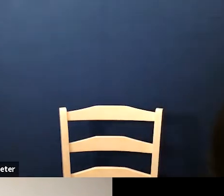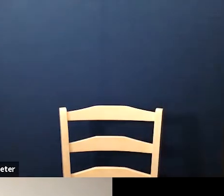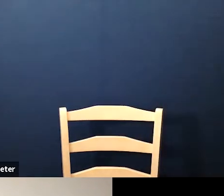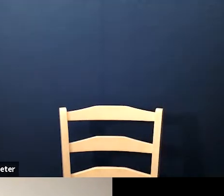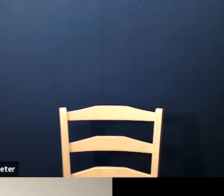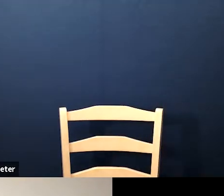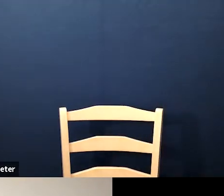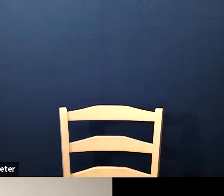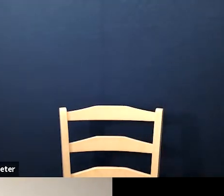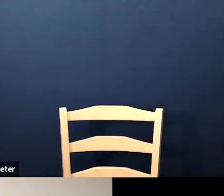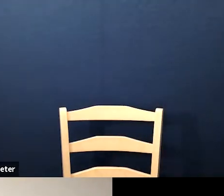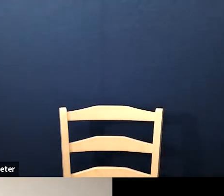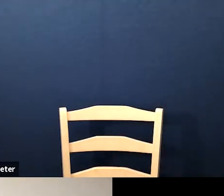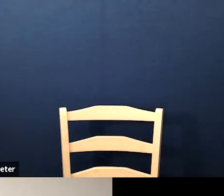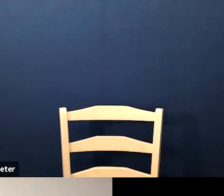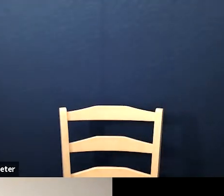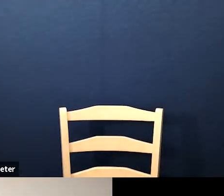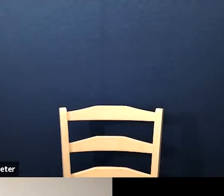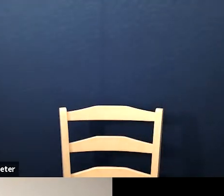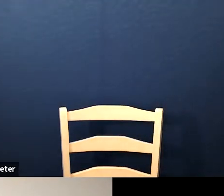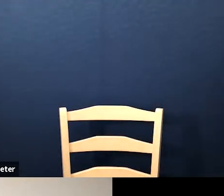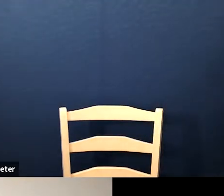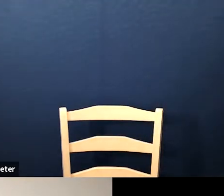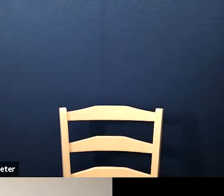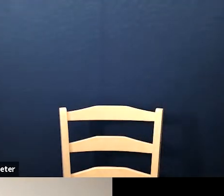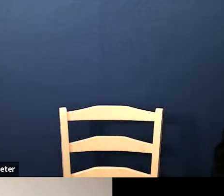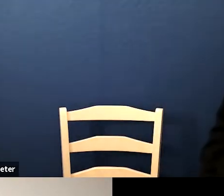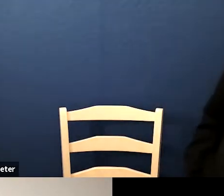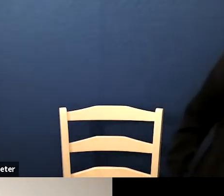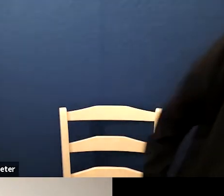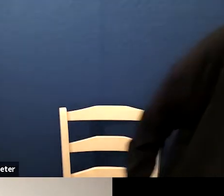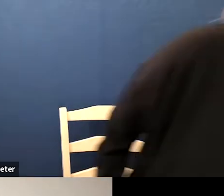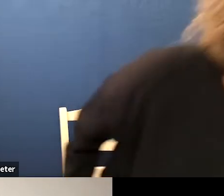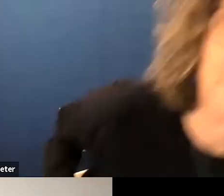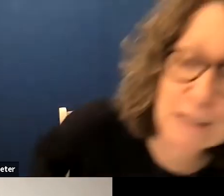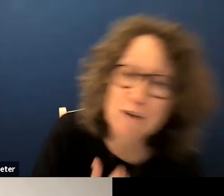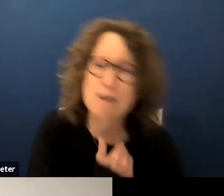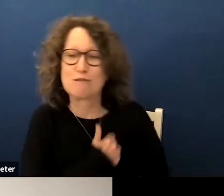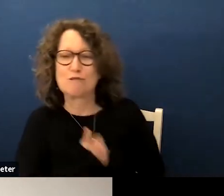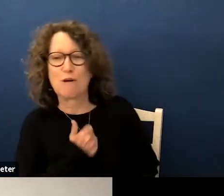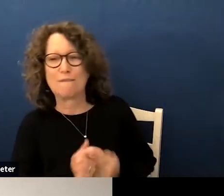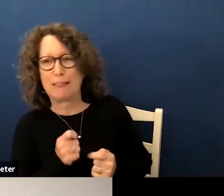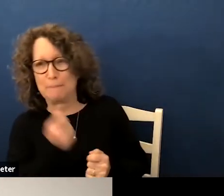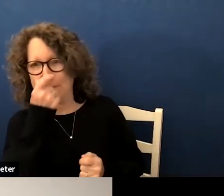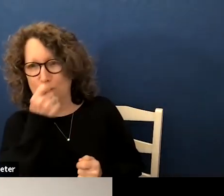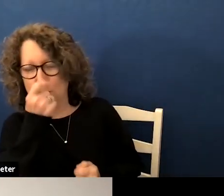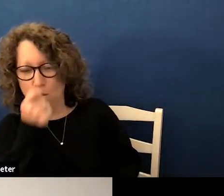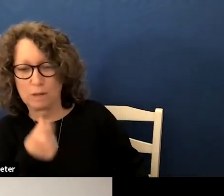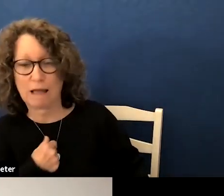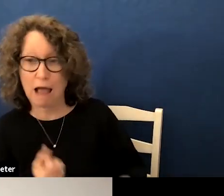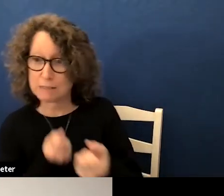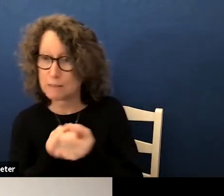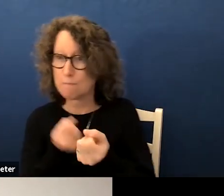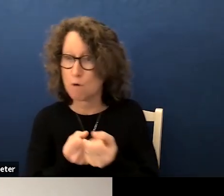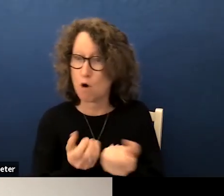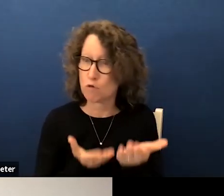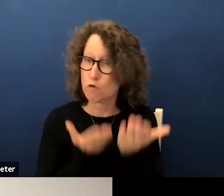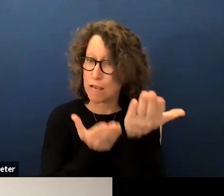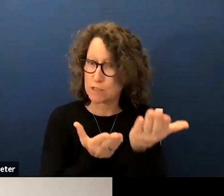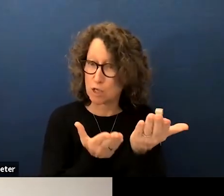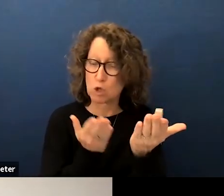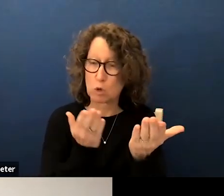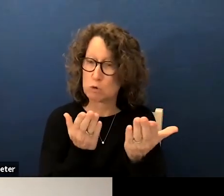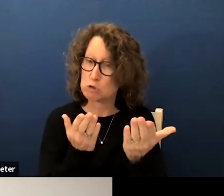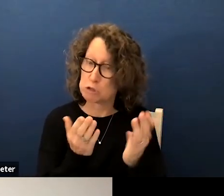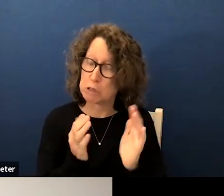hello hi oh hi sorry i have a little bit of cold so i'm sorry um while i support the resolution in principle i